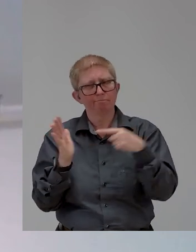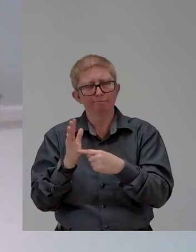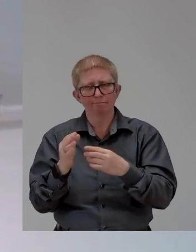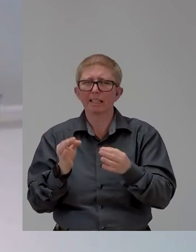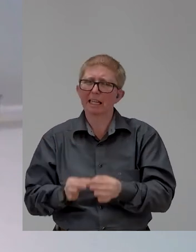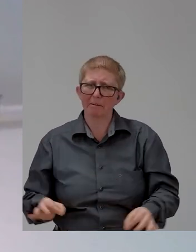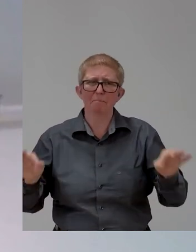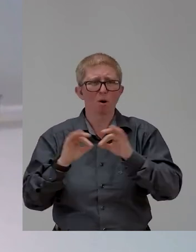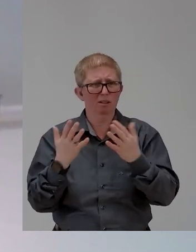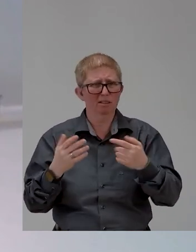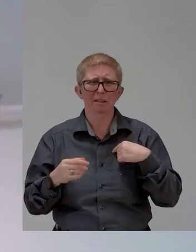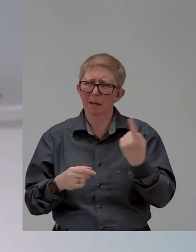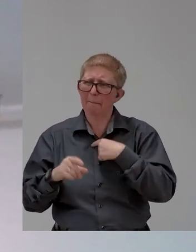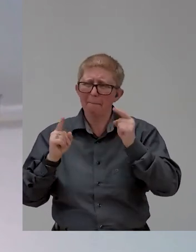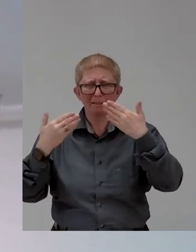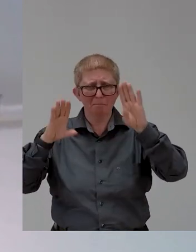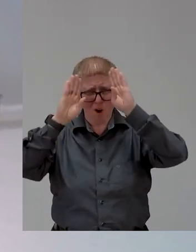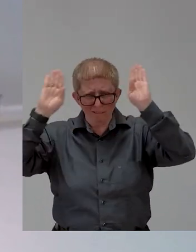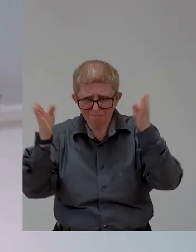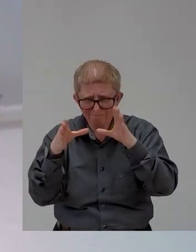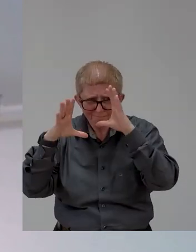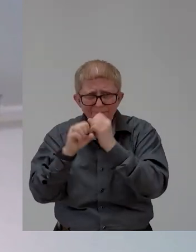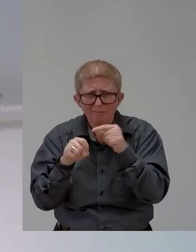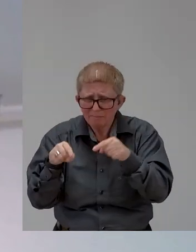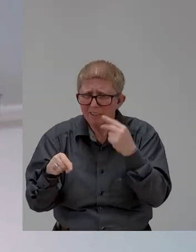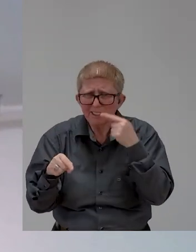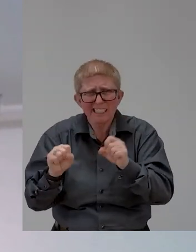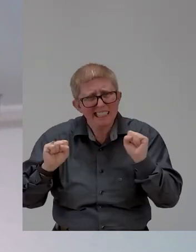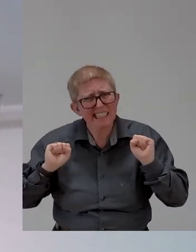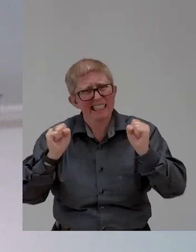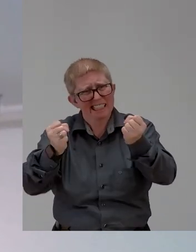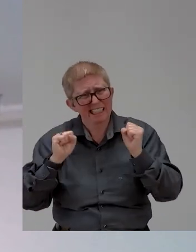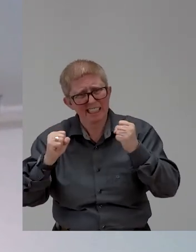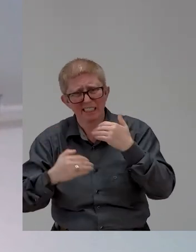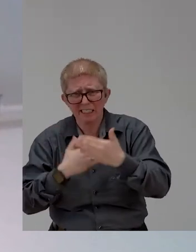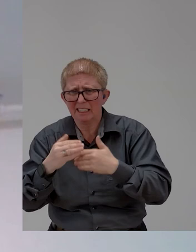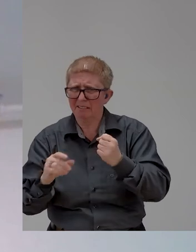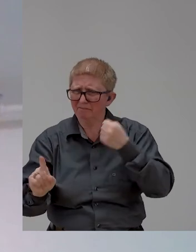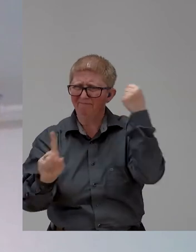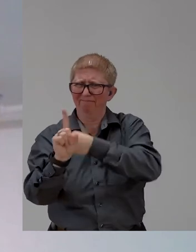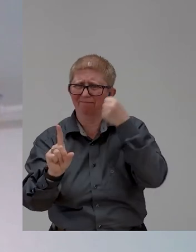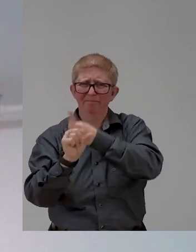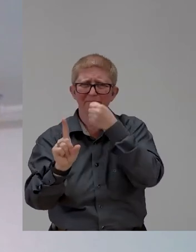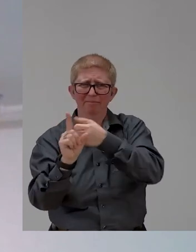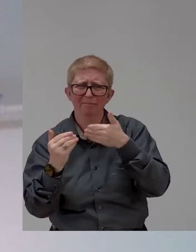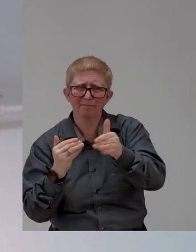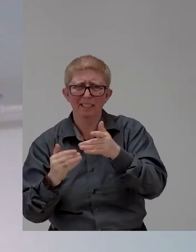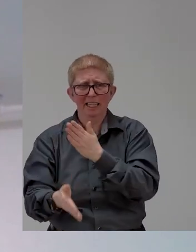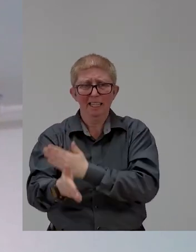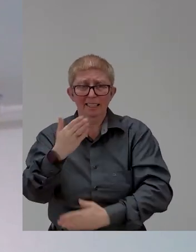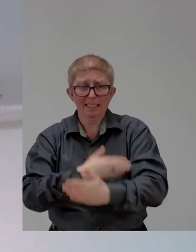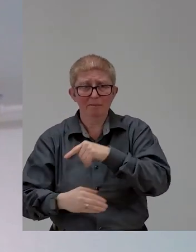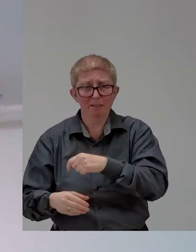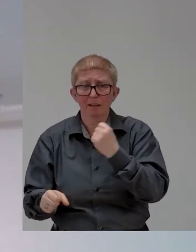focused, very active, very angry, and very vocal about disability and employment because if we